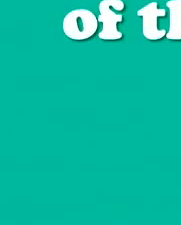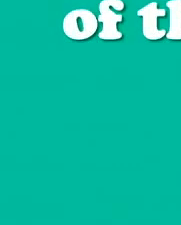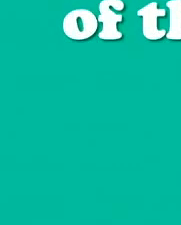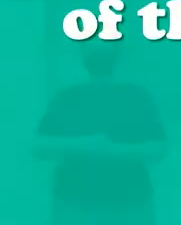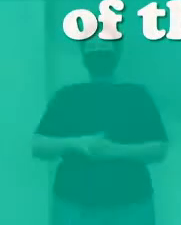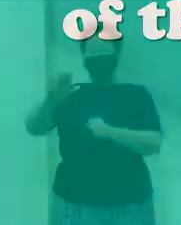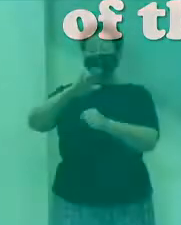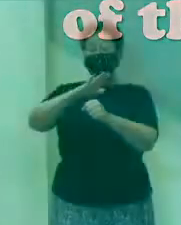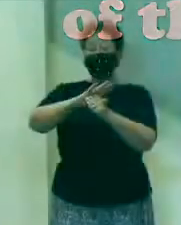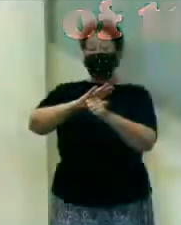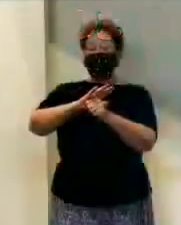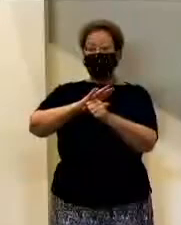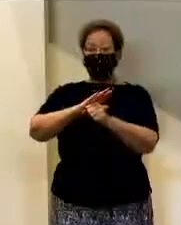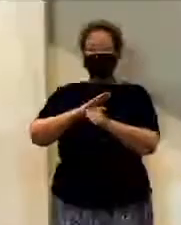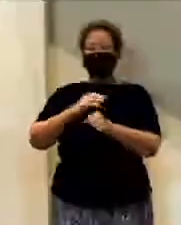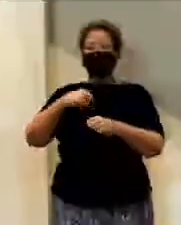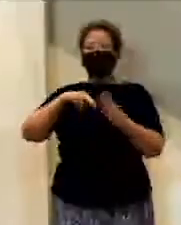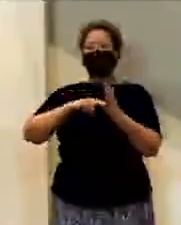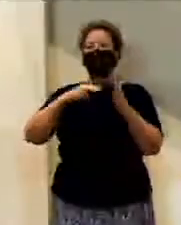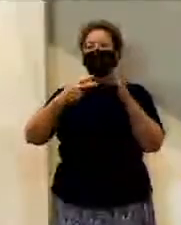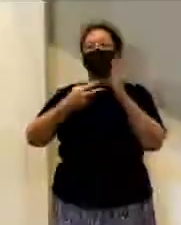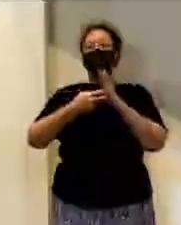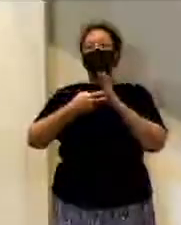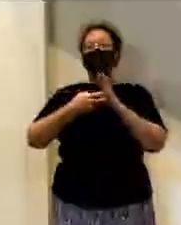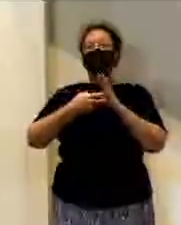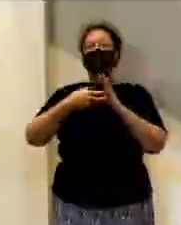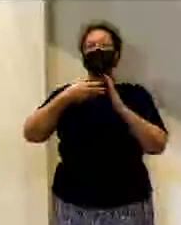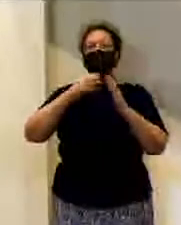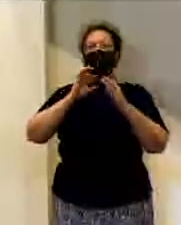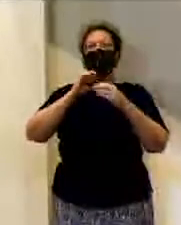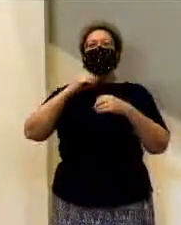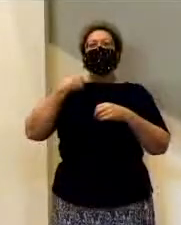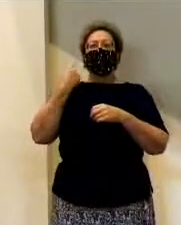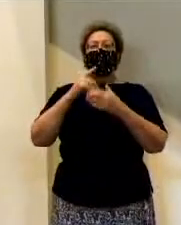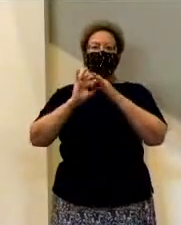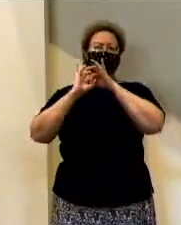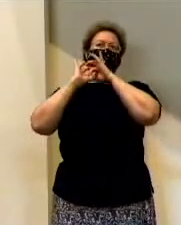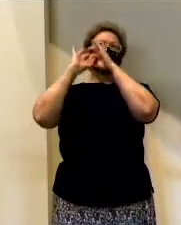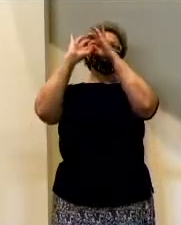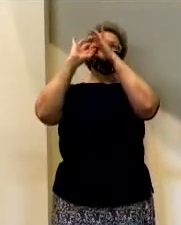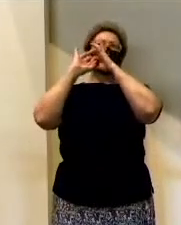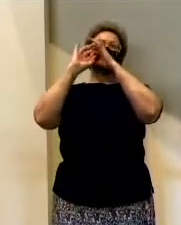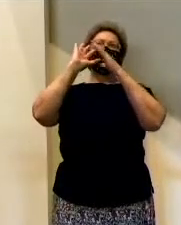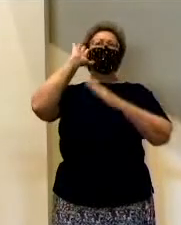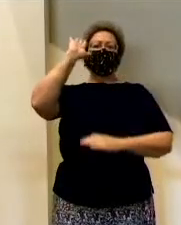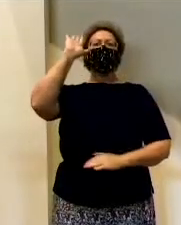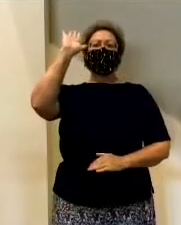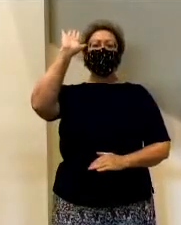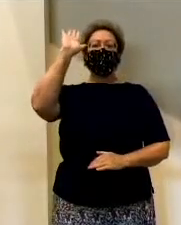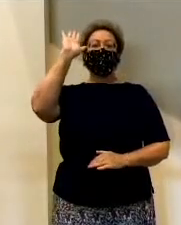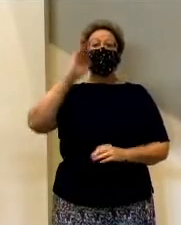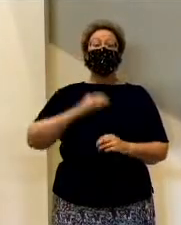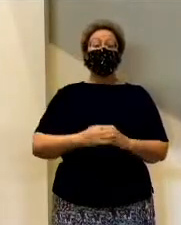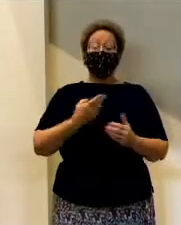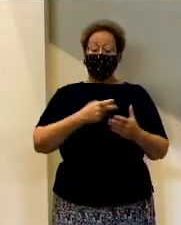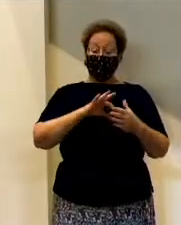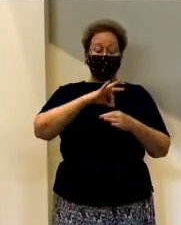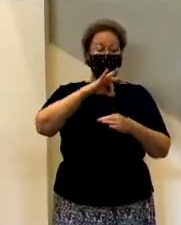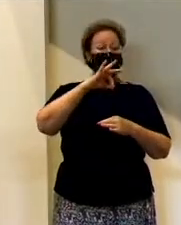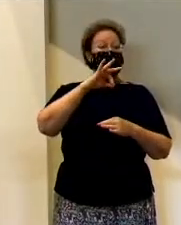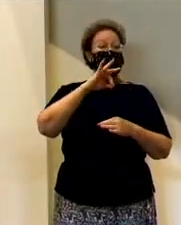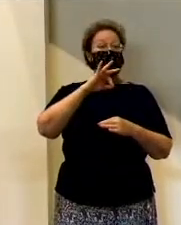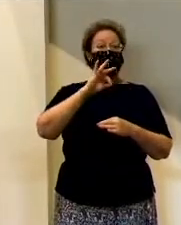The seal means that we're marked as God's possession. We belong to him. Not only that, the Holy Spirit